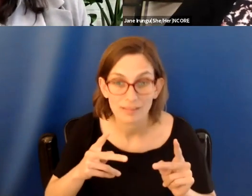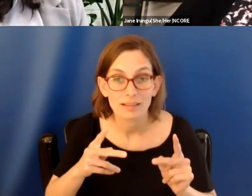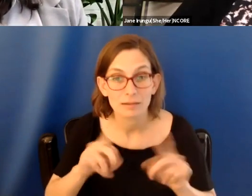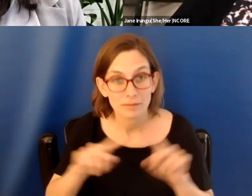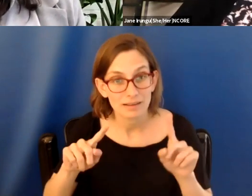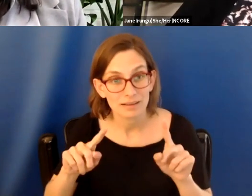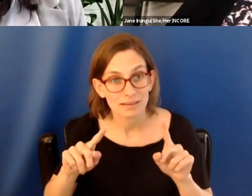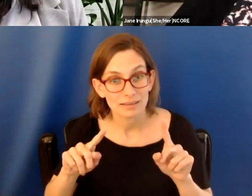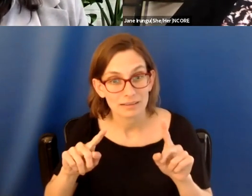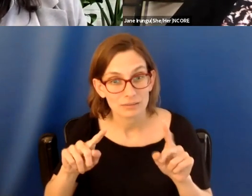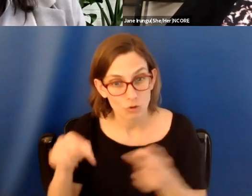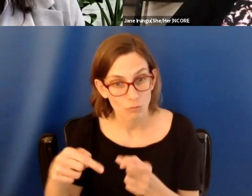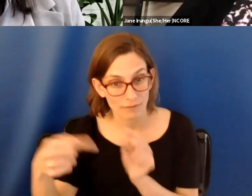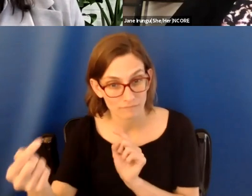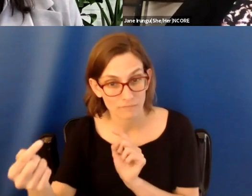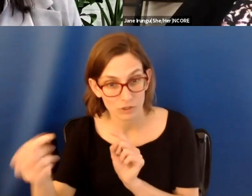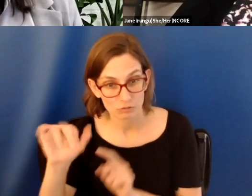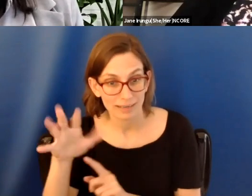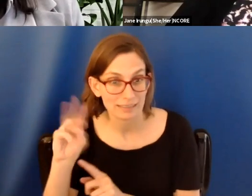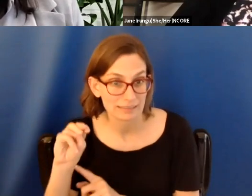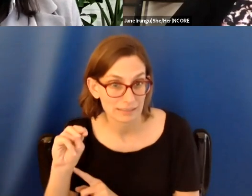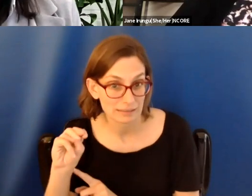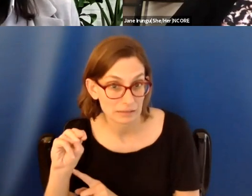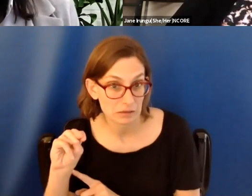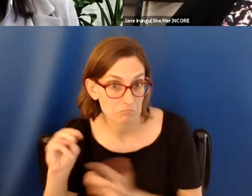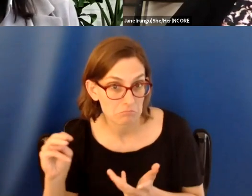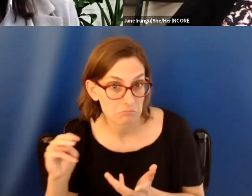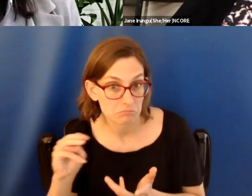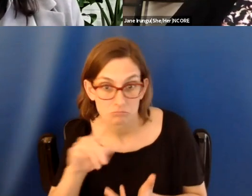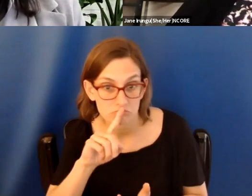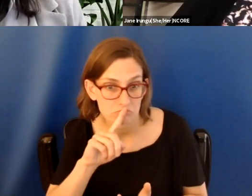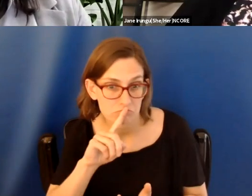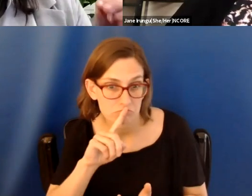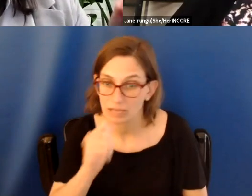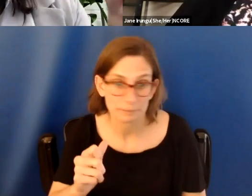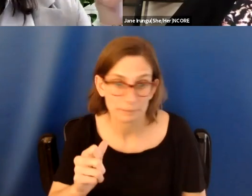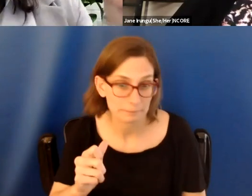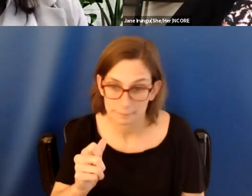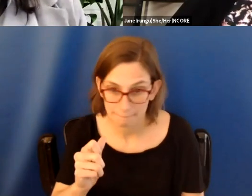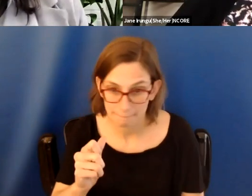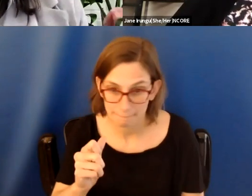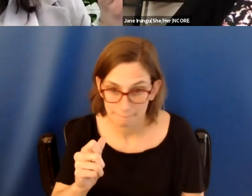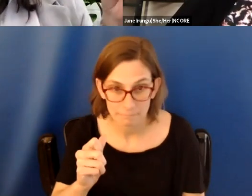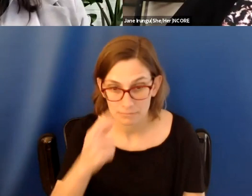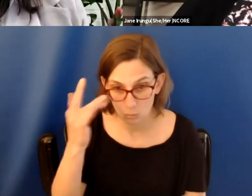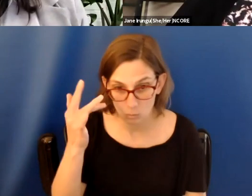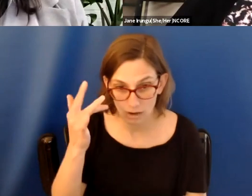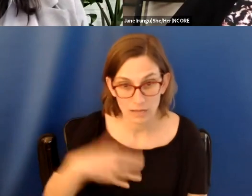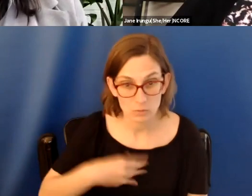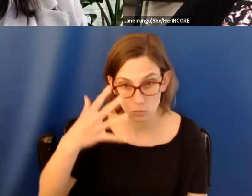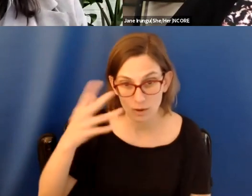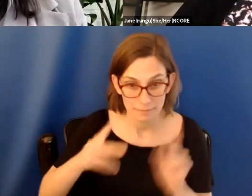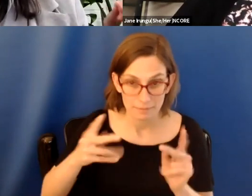like, does reverse racism exist? And in my opinion, the answer is absolutely not. Um, because white people still